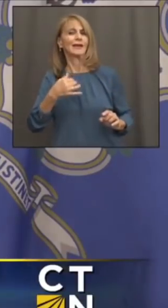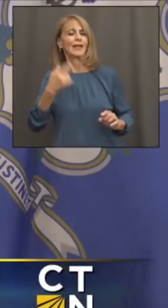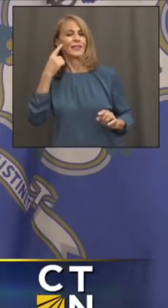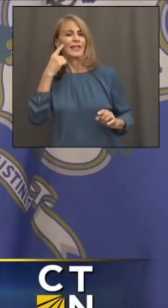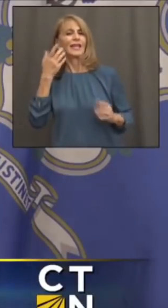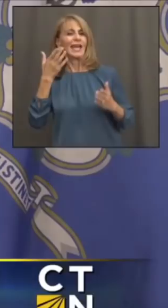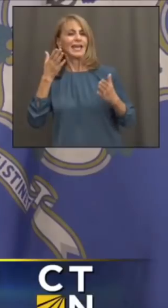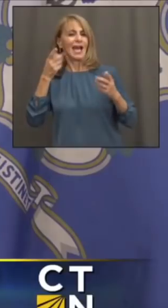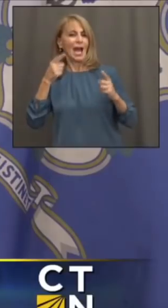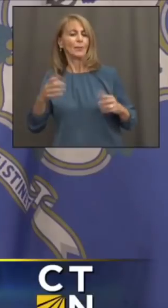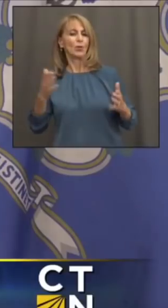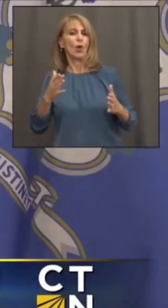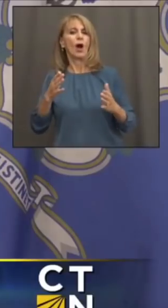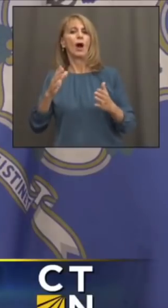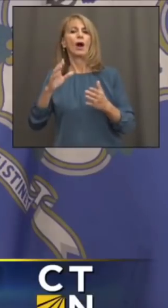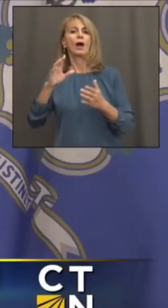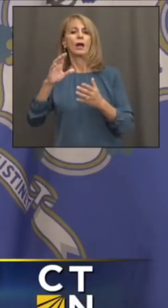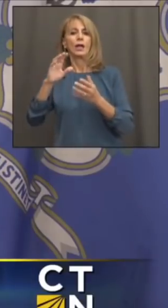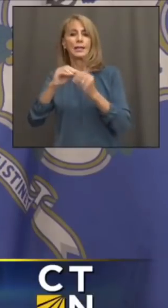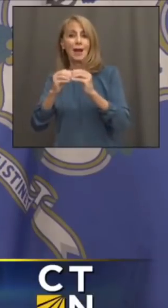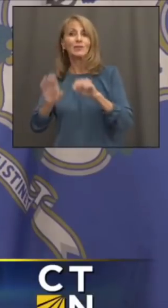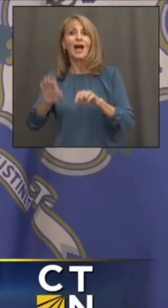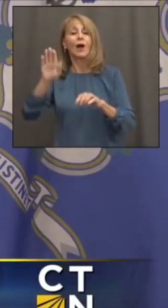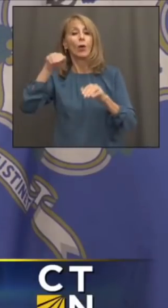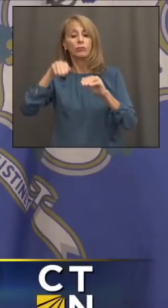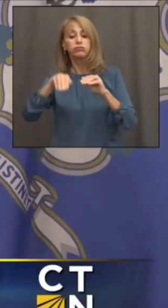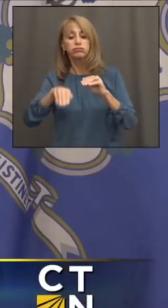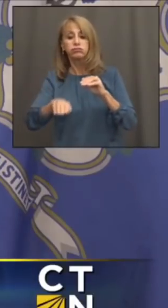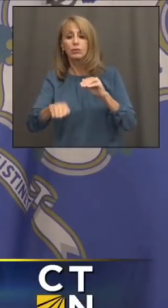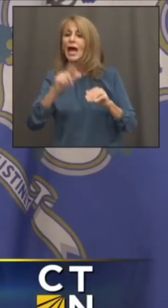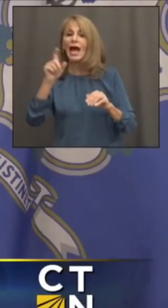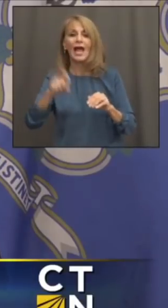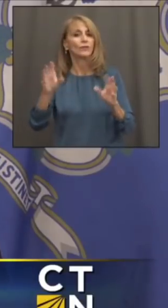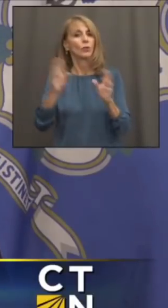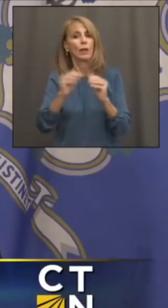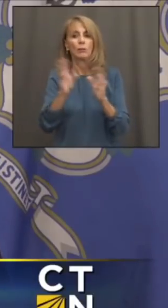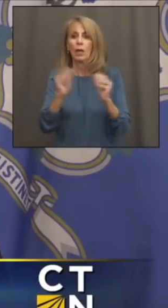more stable situation where we don't have to do these so regularly.